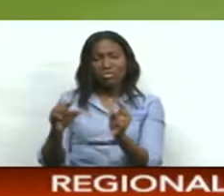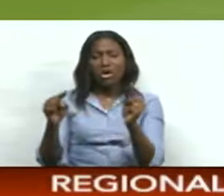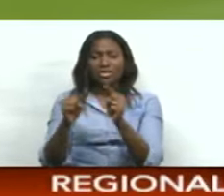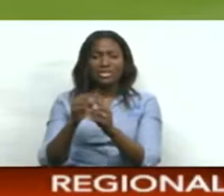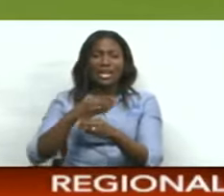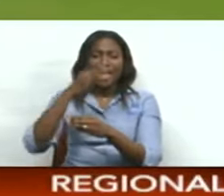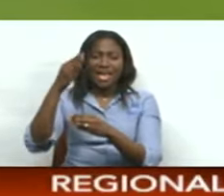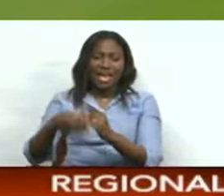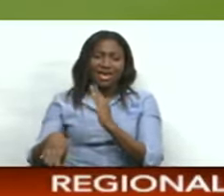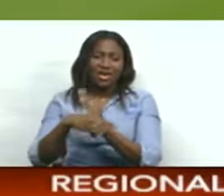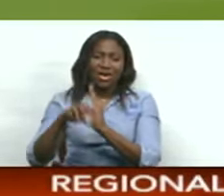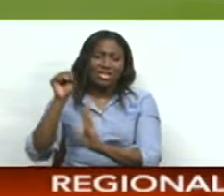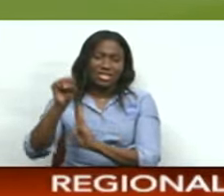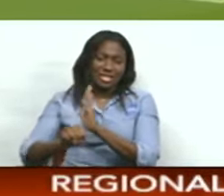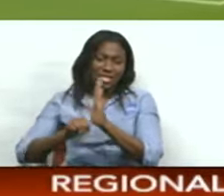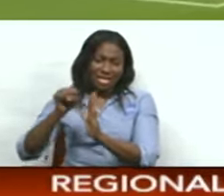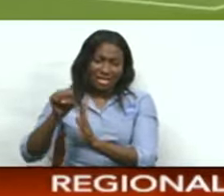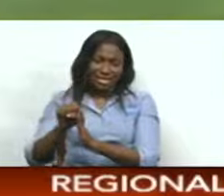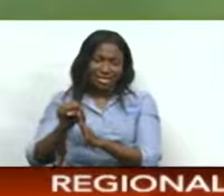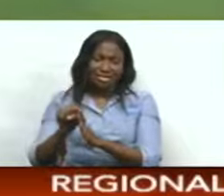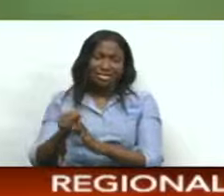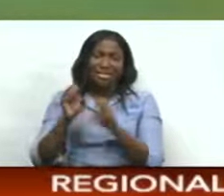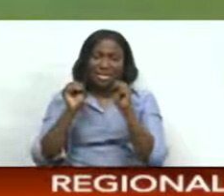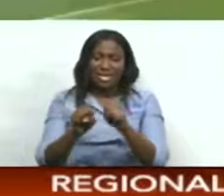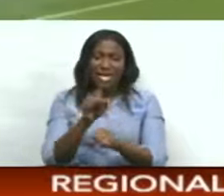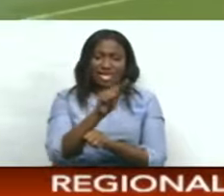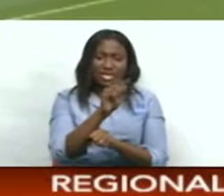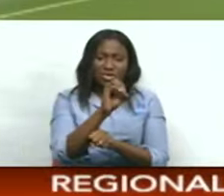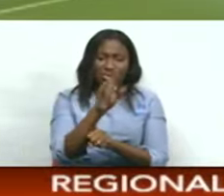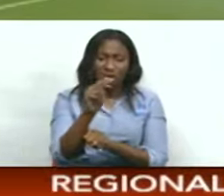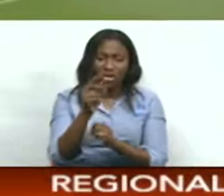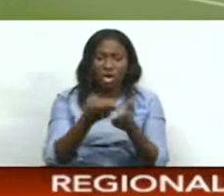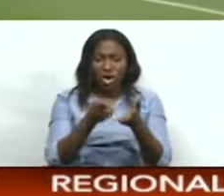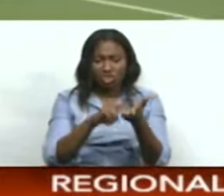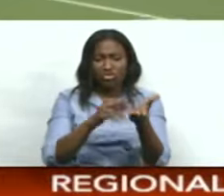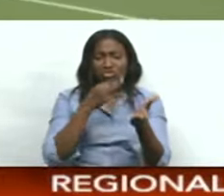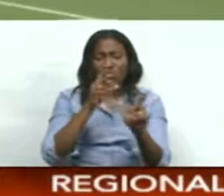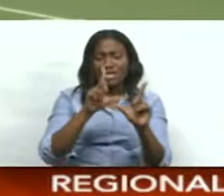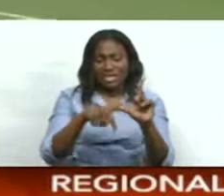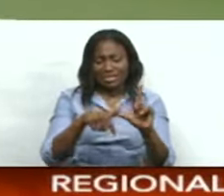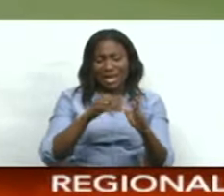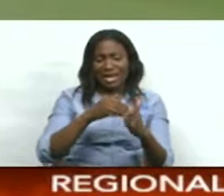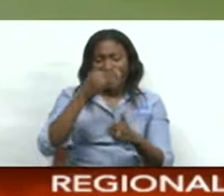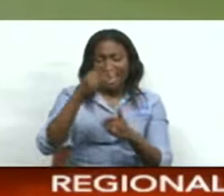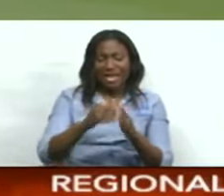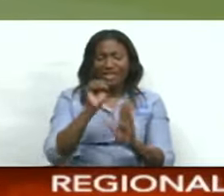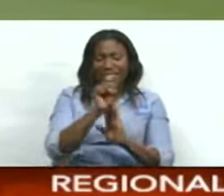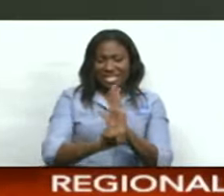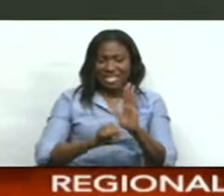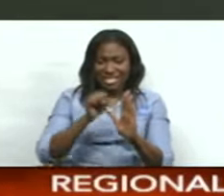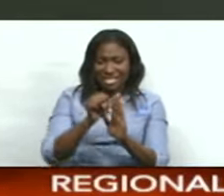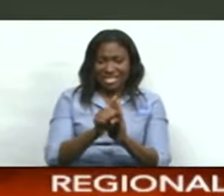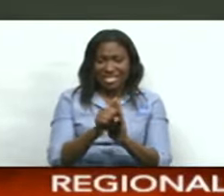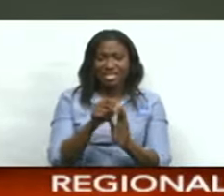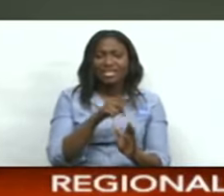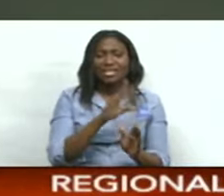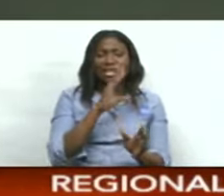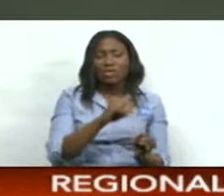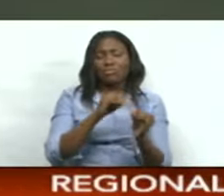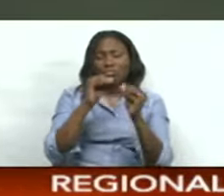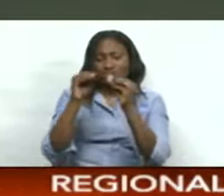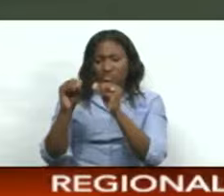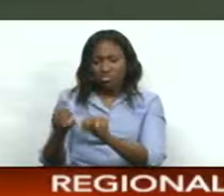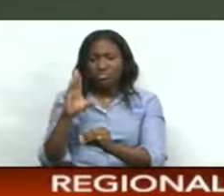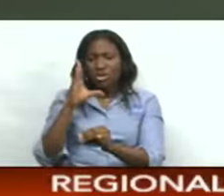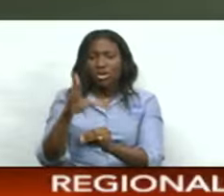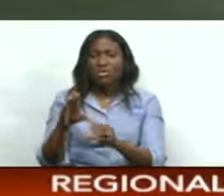season. And although his Tottenham contract was also set to expire at the end of the season, his loan deal included a clause by